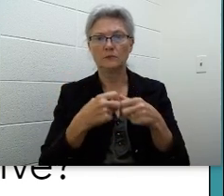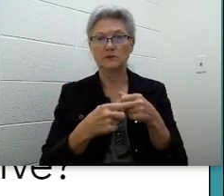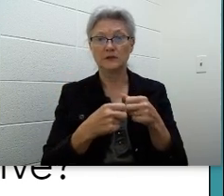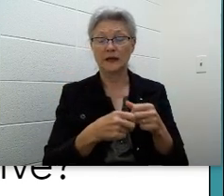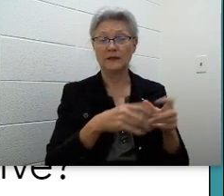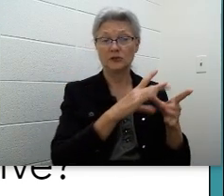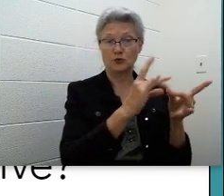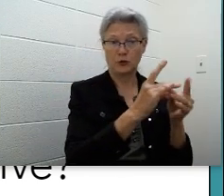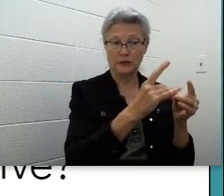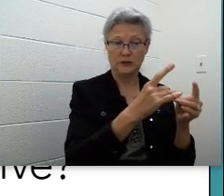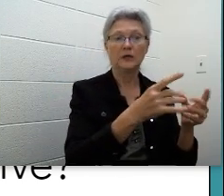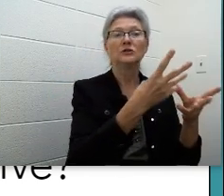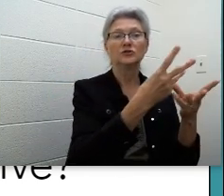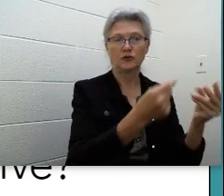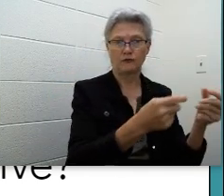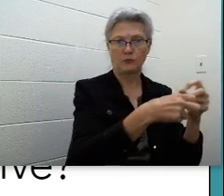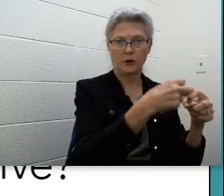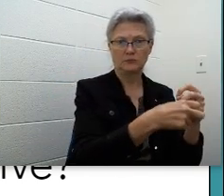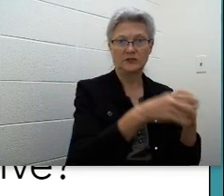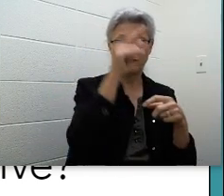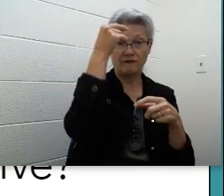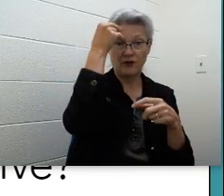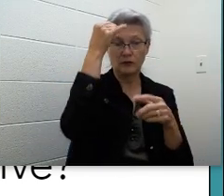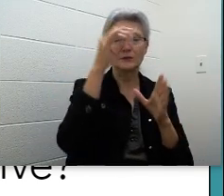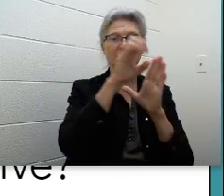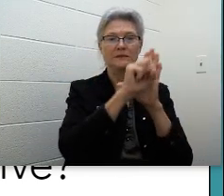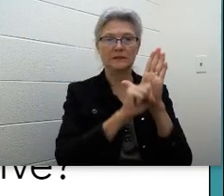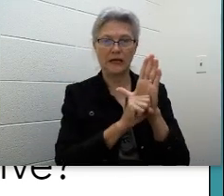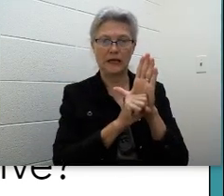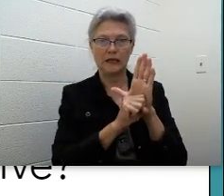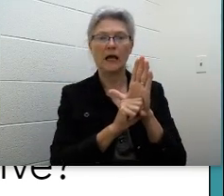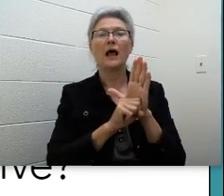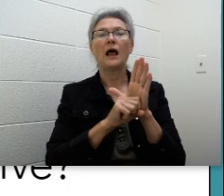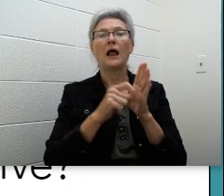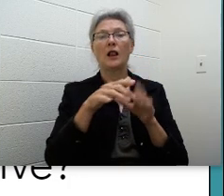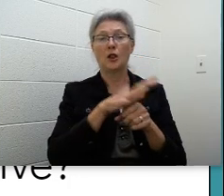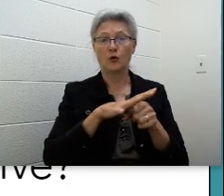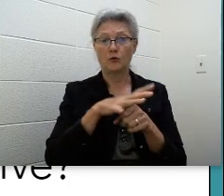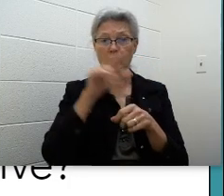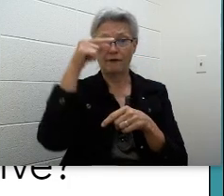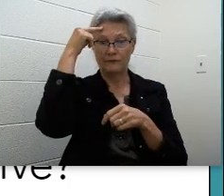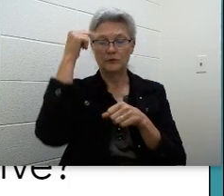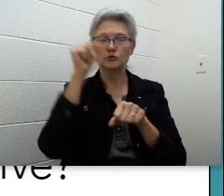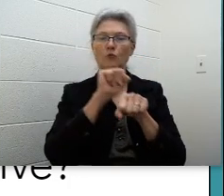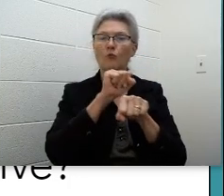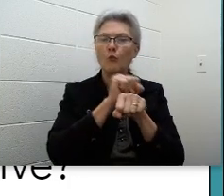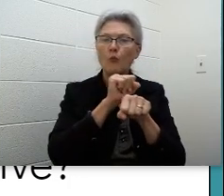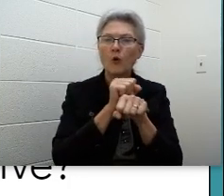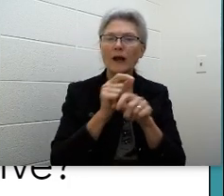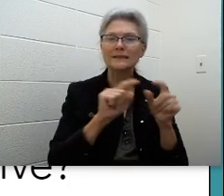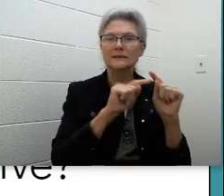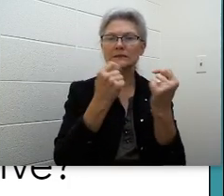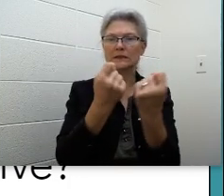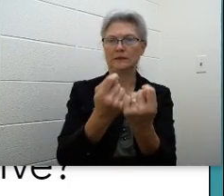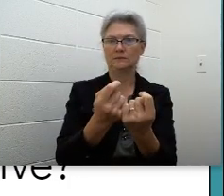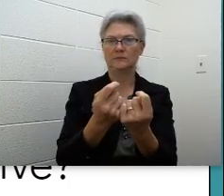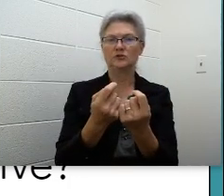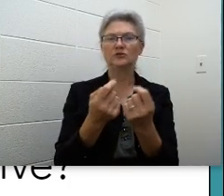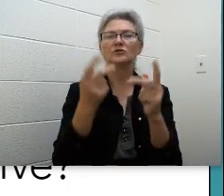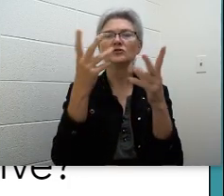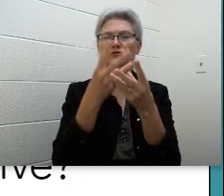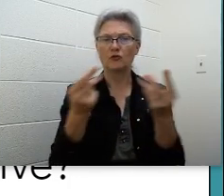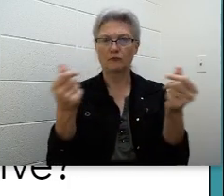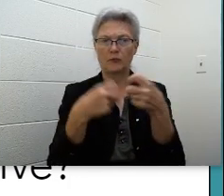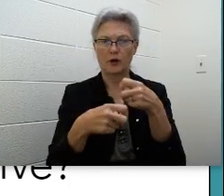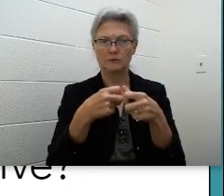Problems, federal, state, and local governments often work as a team to solve problems. When there is a storm and people